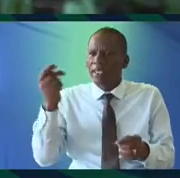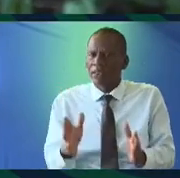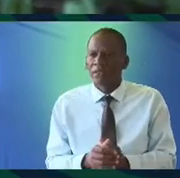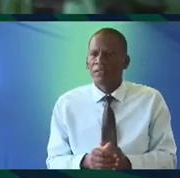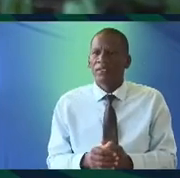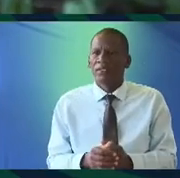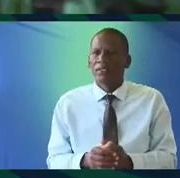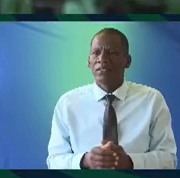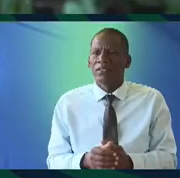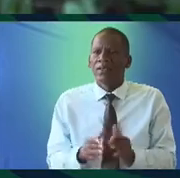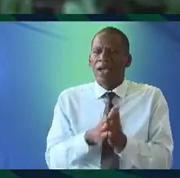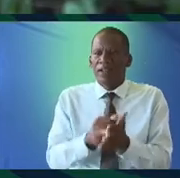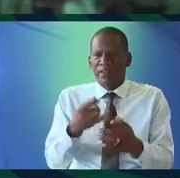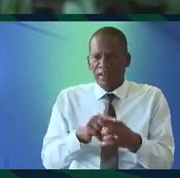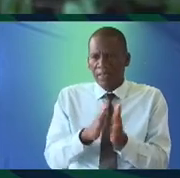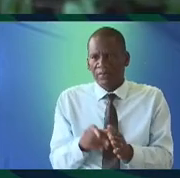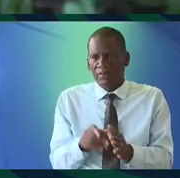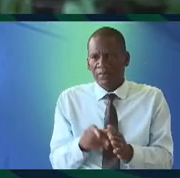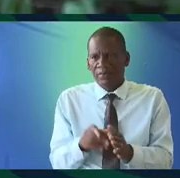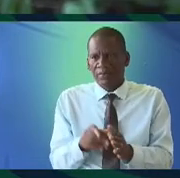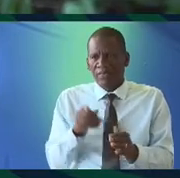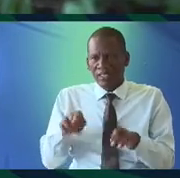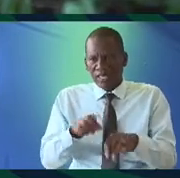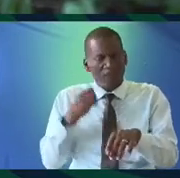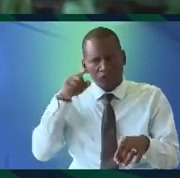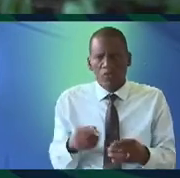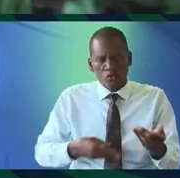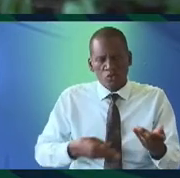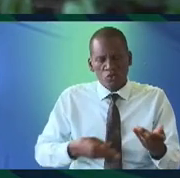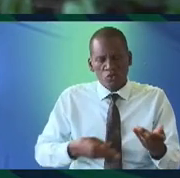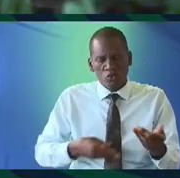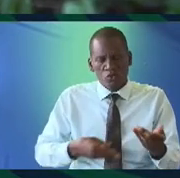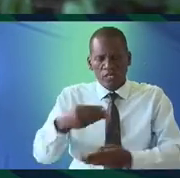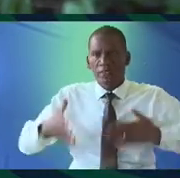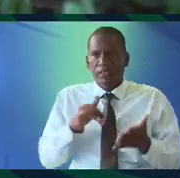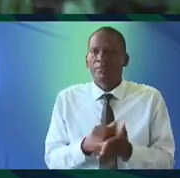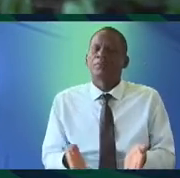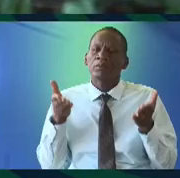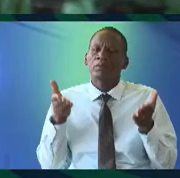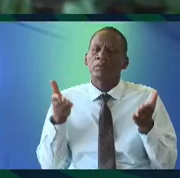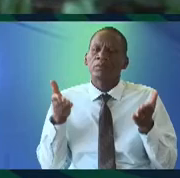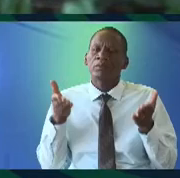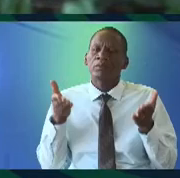and that that then becomes this kind of like moment for you to to to interact and appreciate that